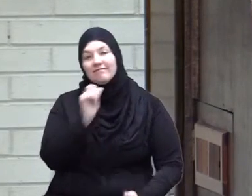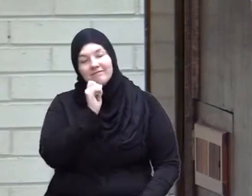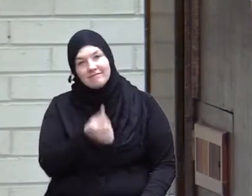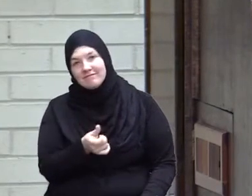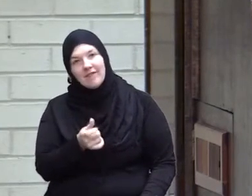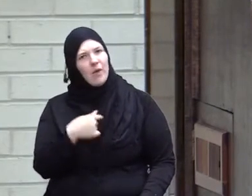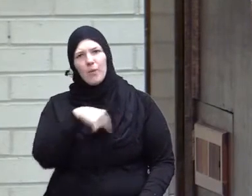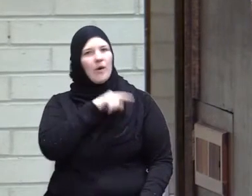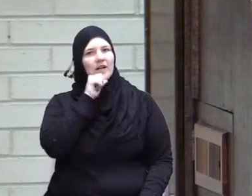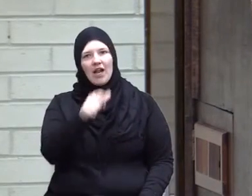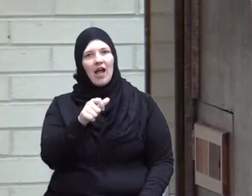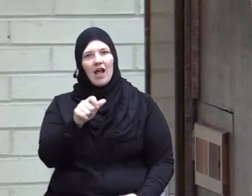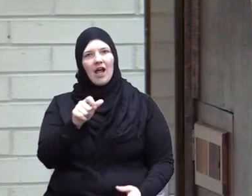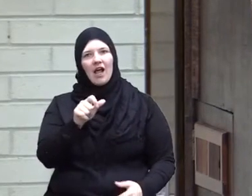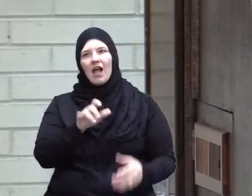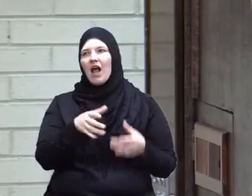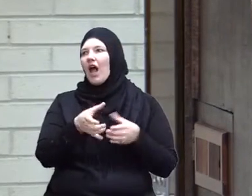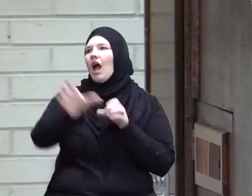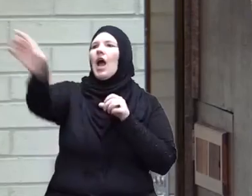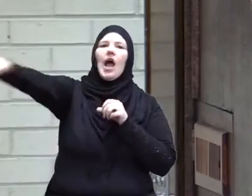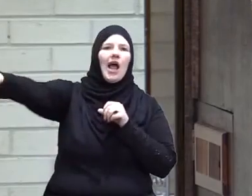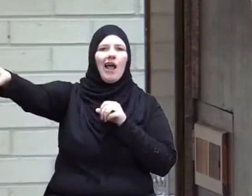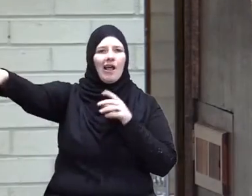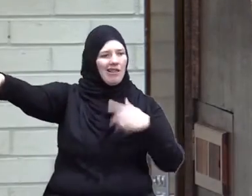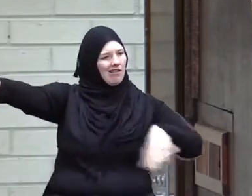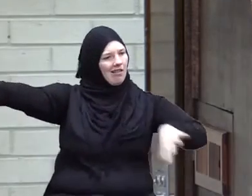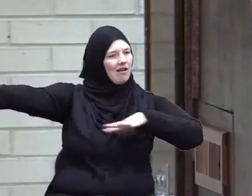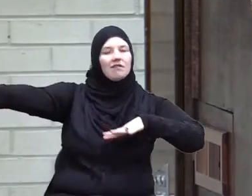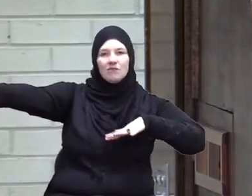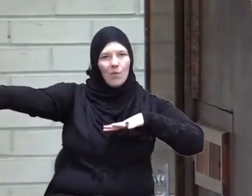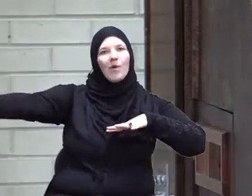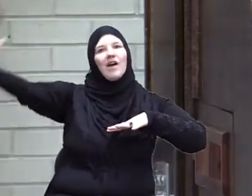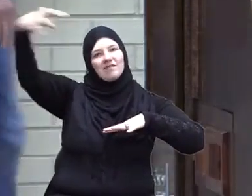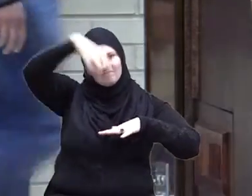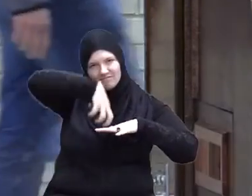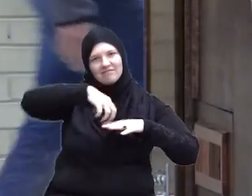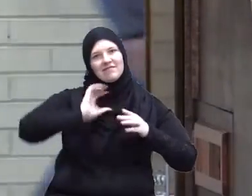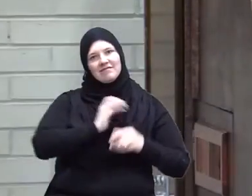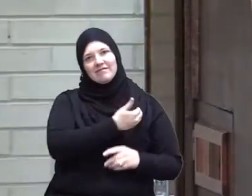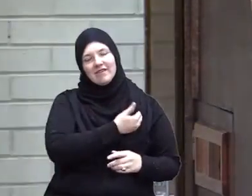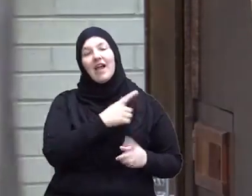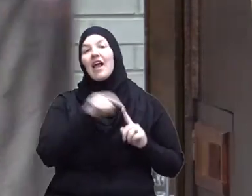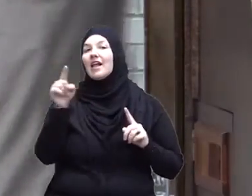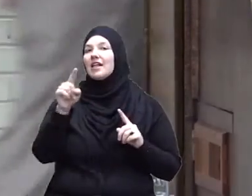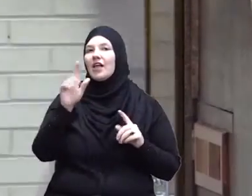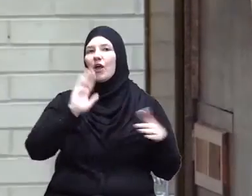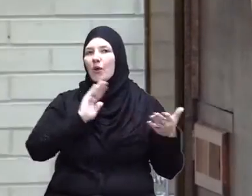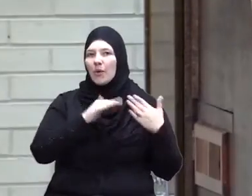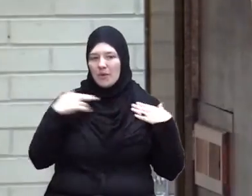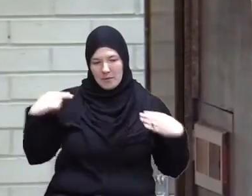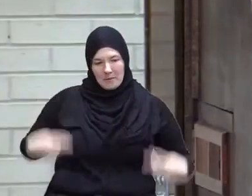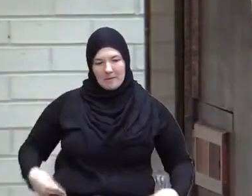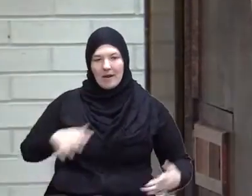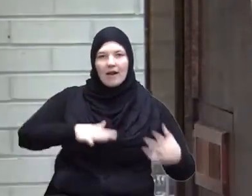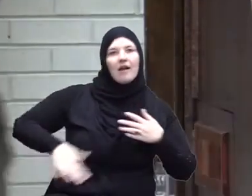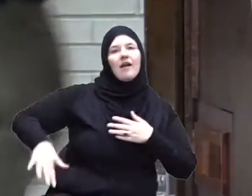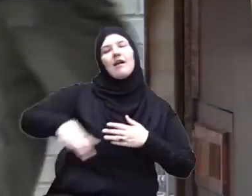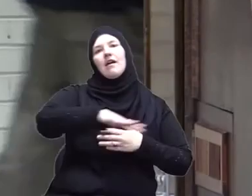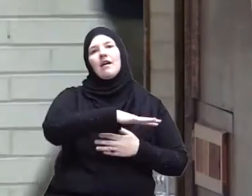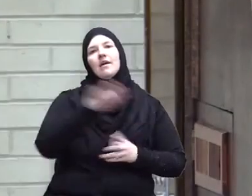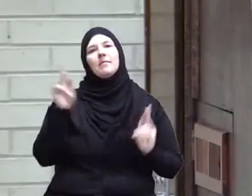the outlier of humanity we are humanity and humanity is those